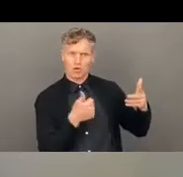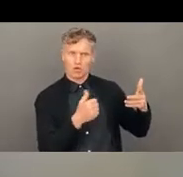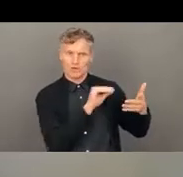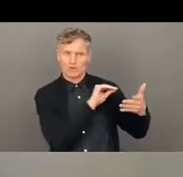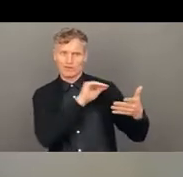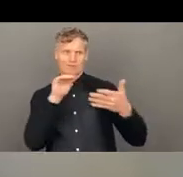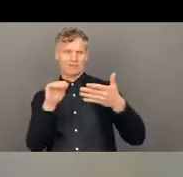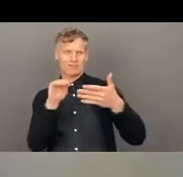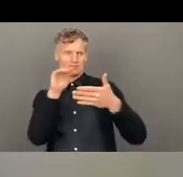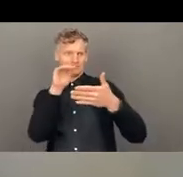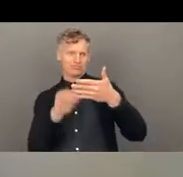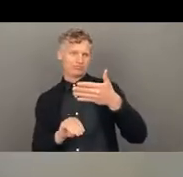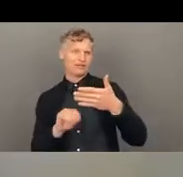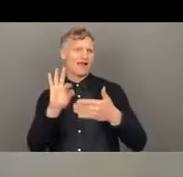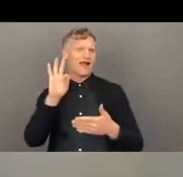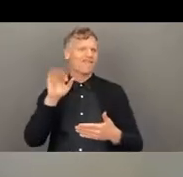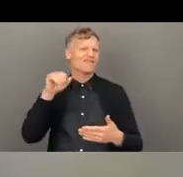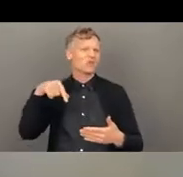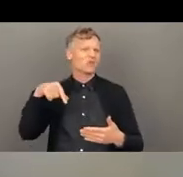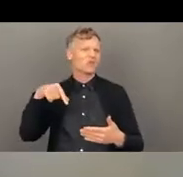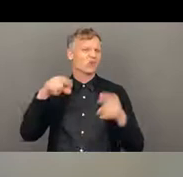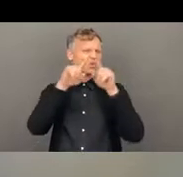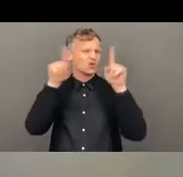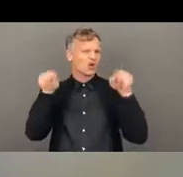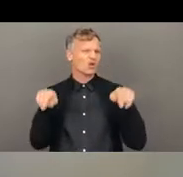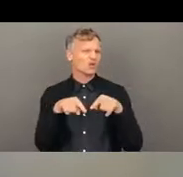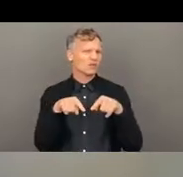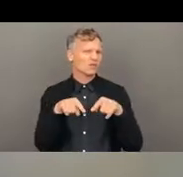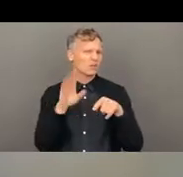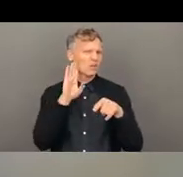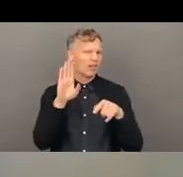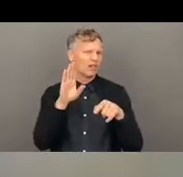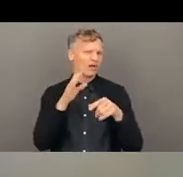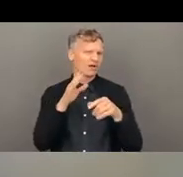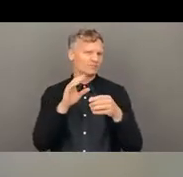So I think we're done now. Yeah, I think everyone's back. Yeah.